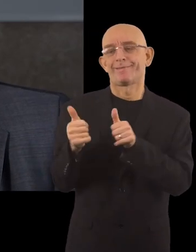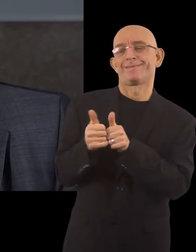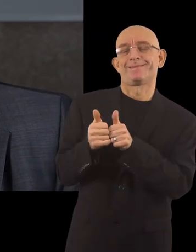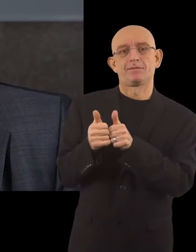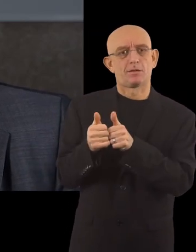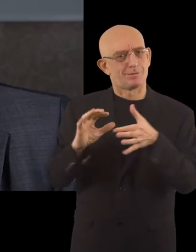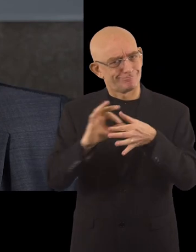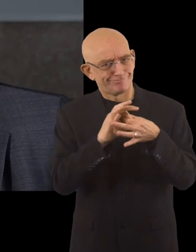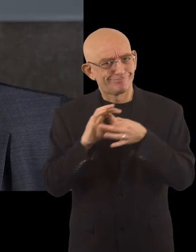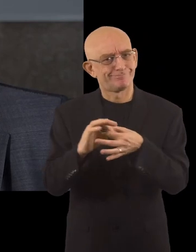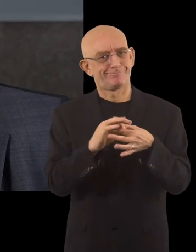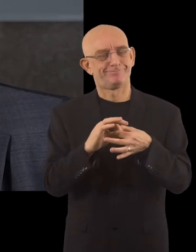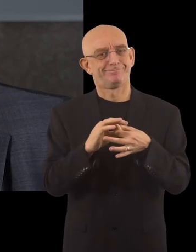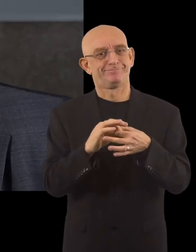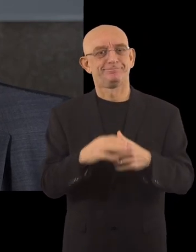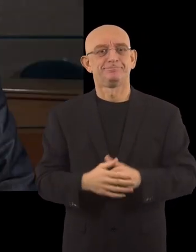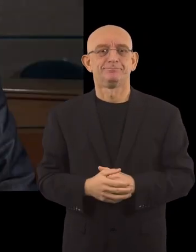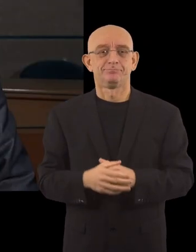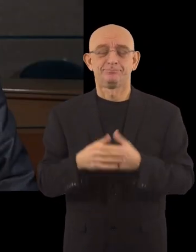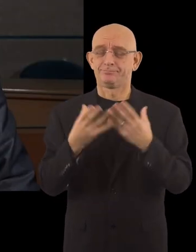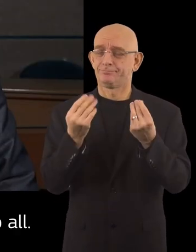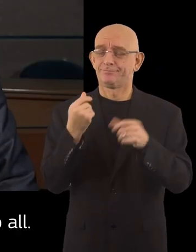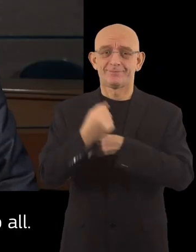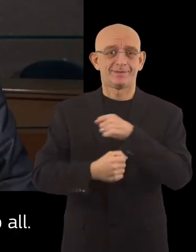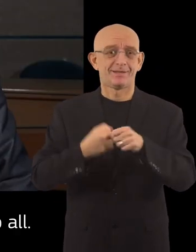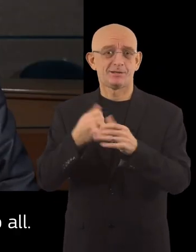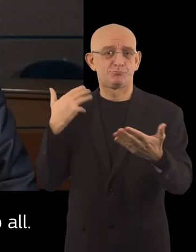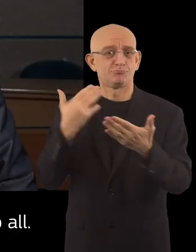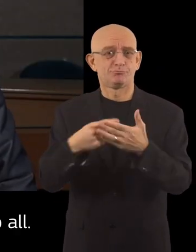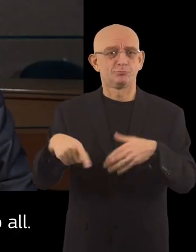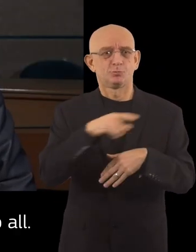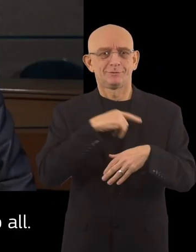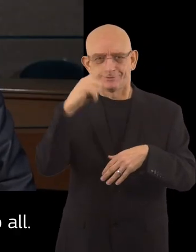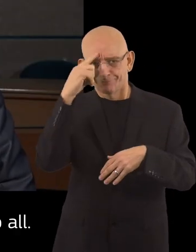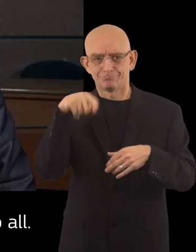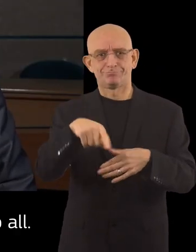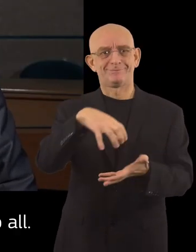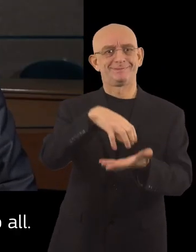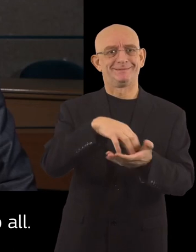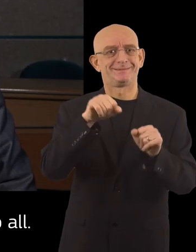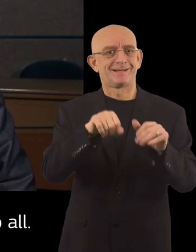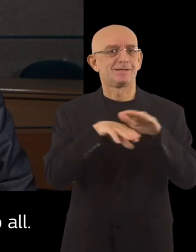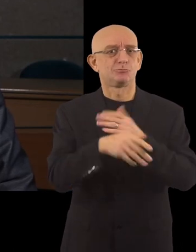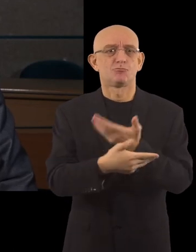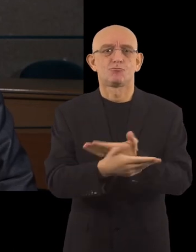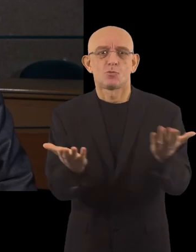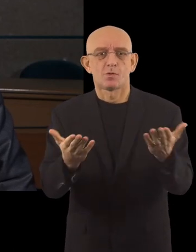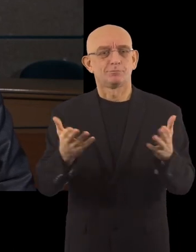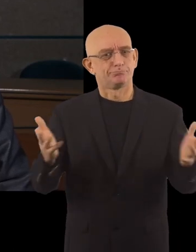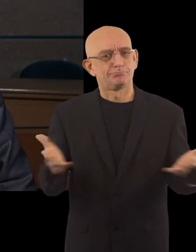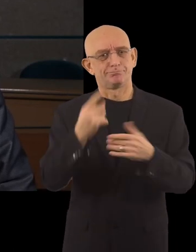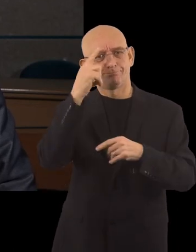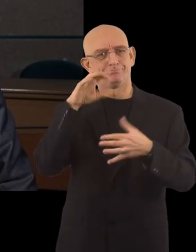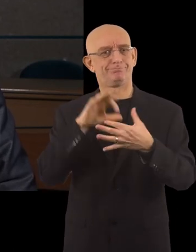not just next to one another. For many years, have been creating a city accessible to all, promoting